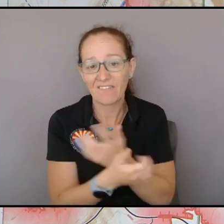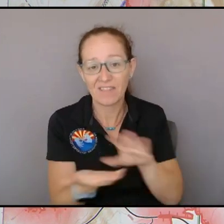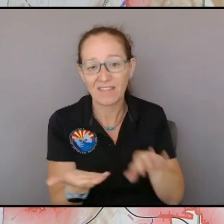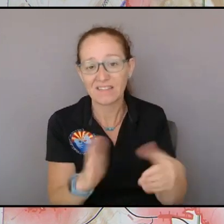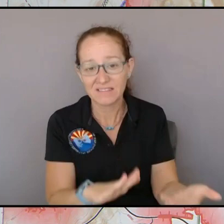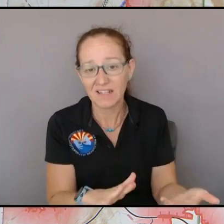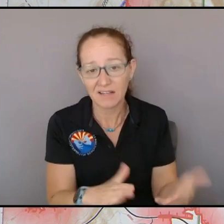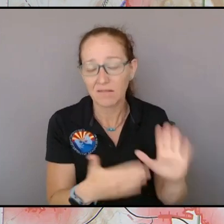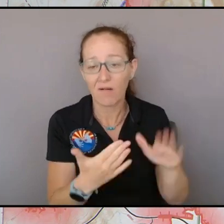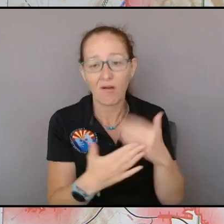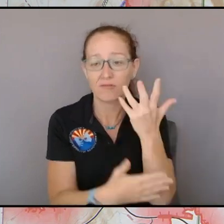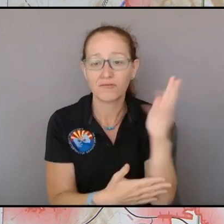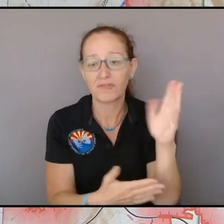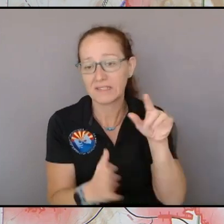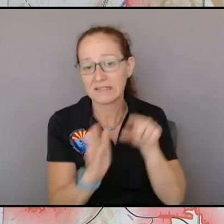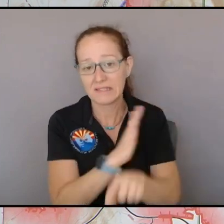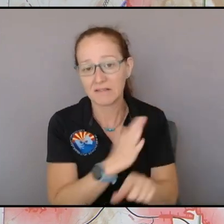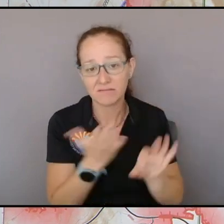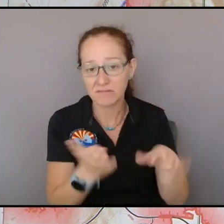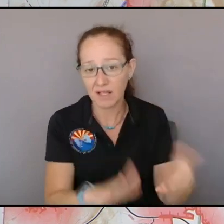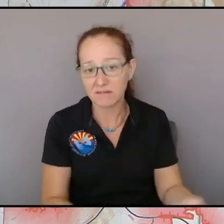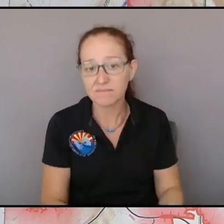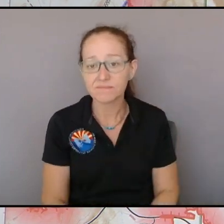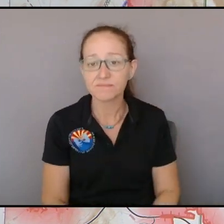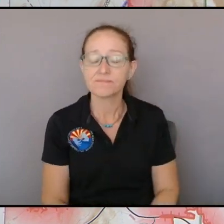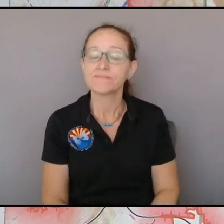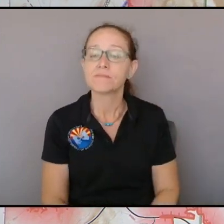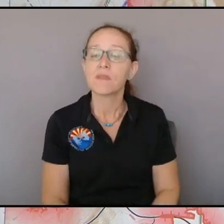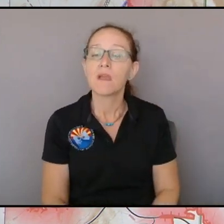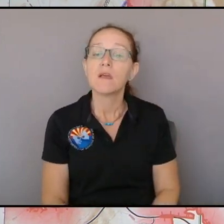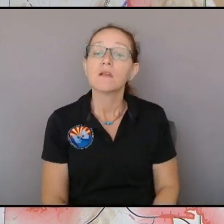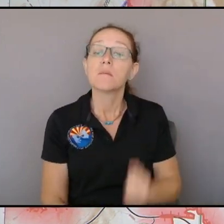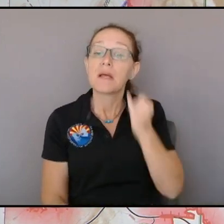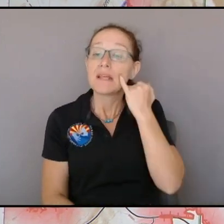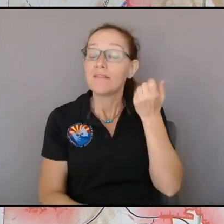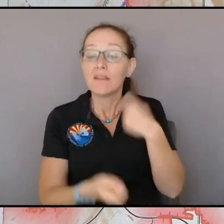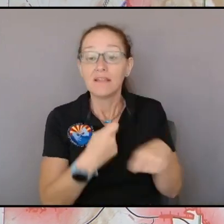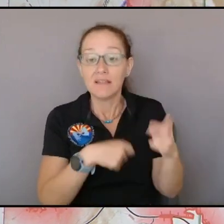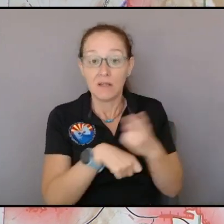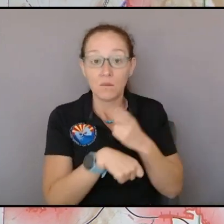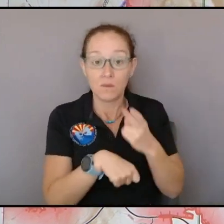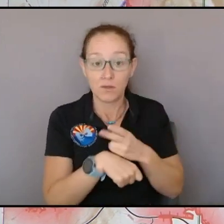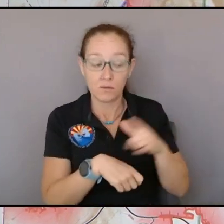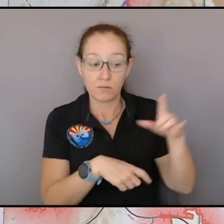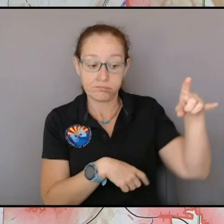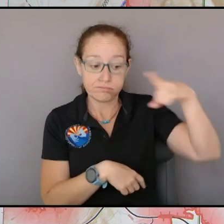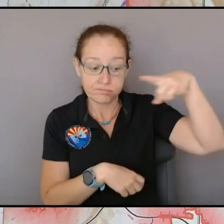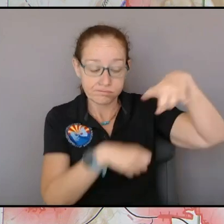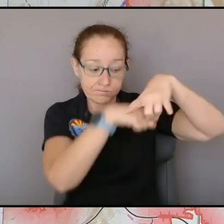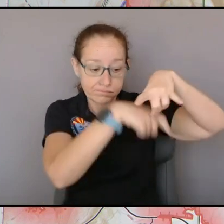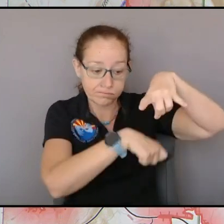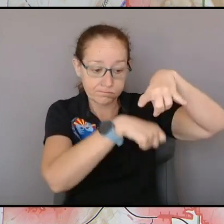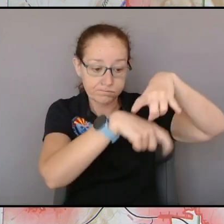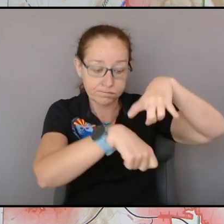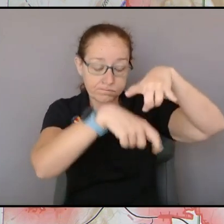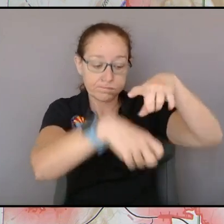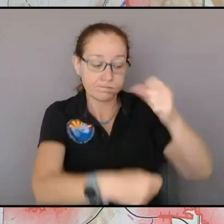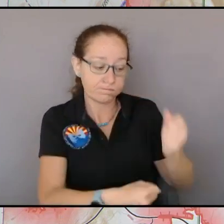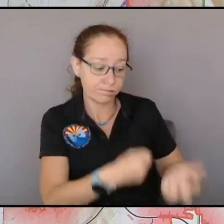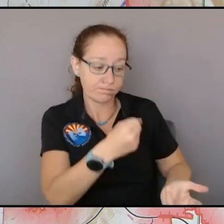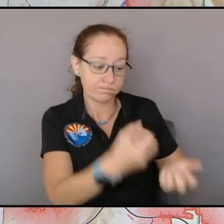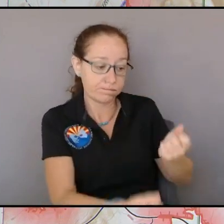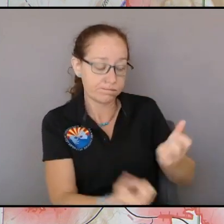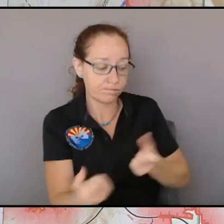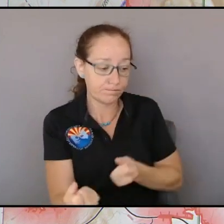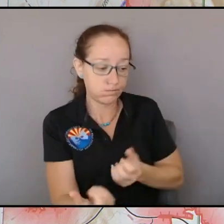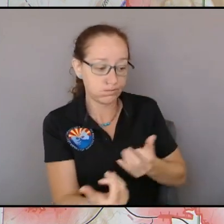the trees so if we backfire underneath it and bring it down then the burn severity is less and it allows